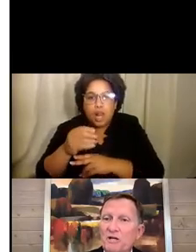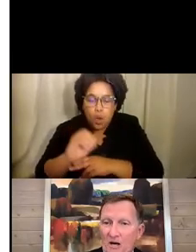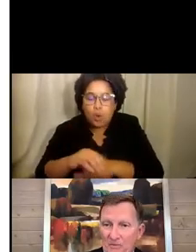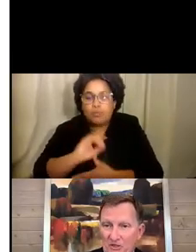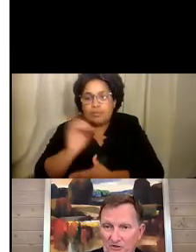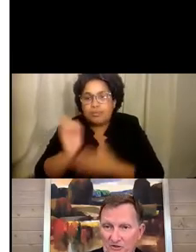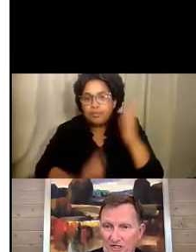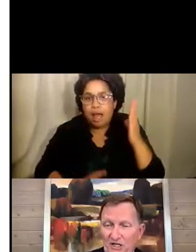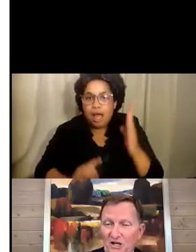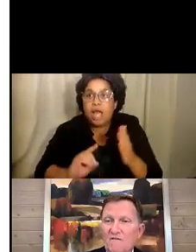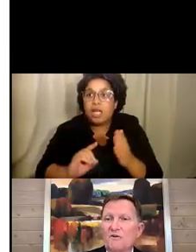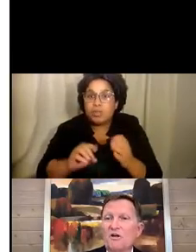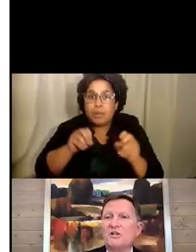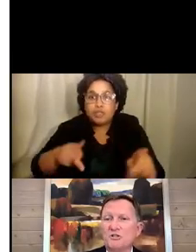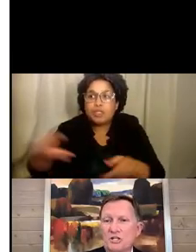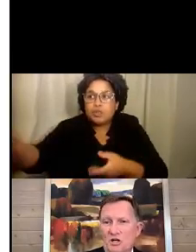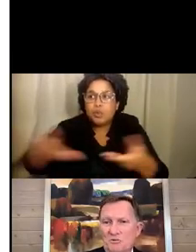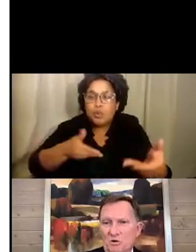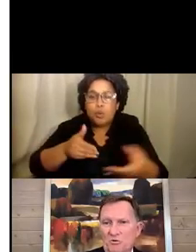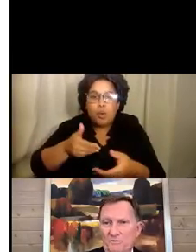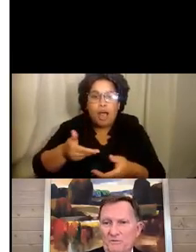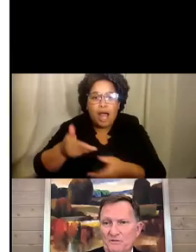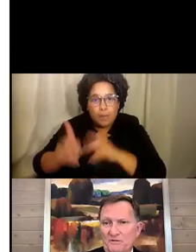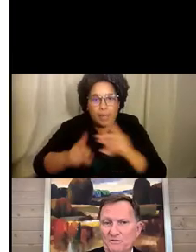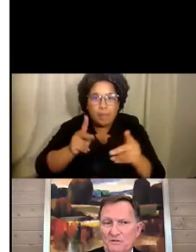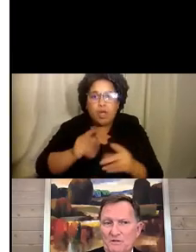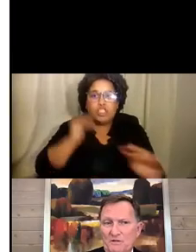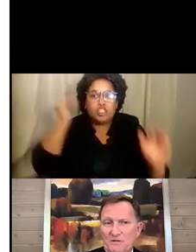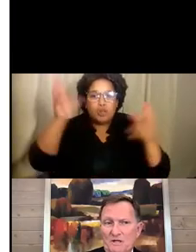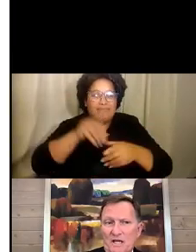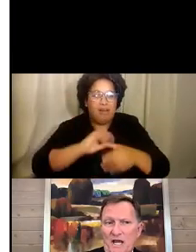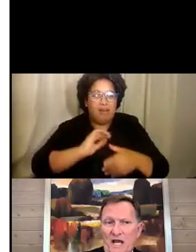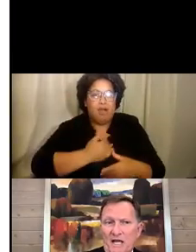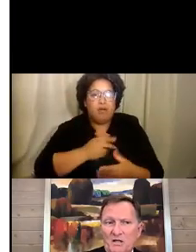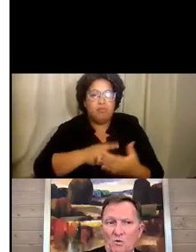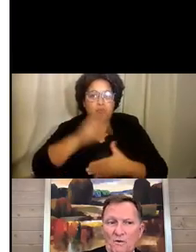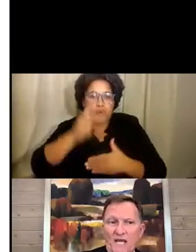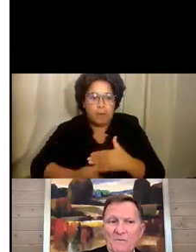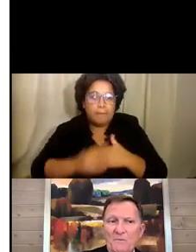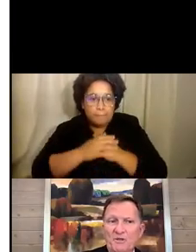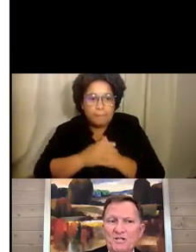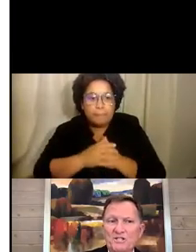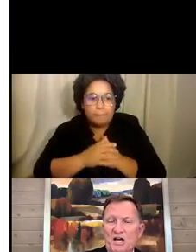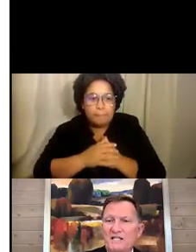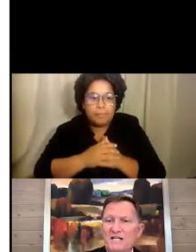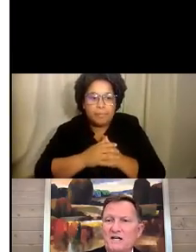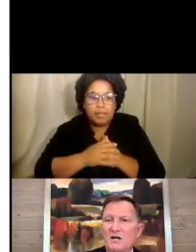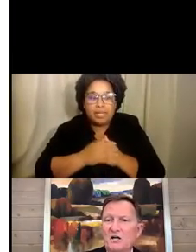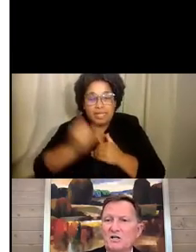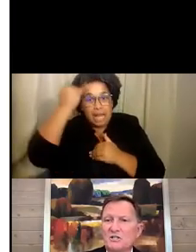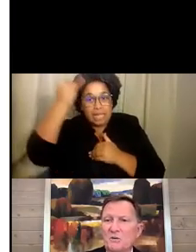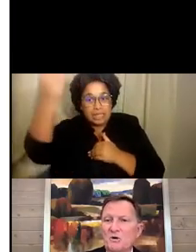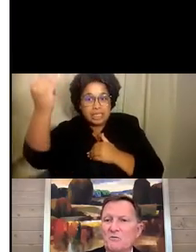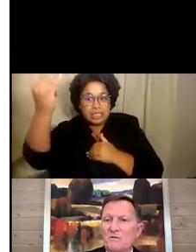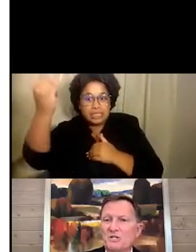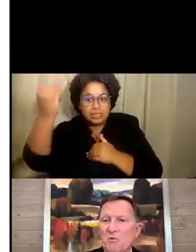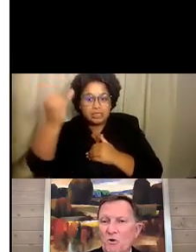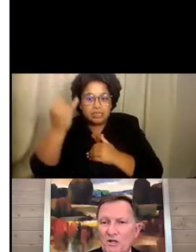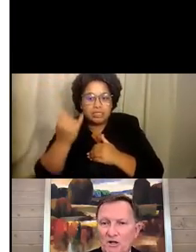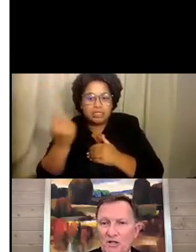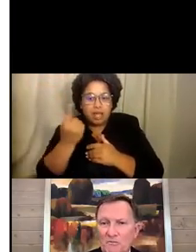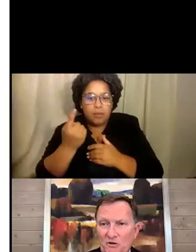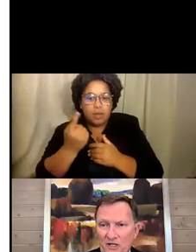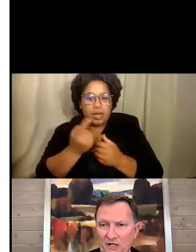employment opportunity for adults in our programs. And when we came up with this idea, someone who had been